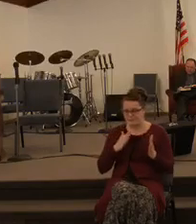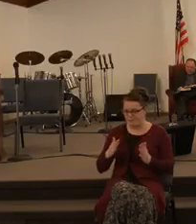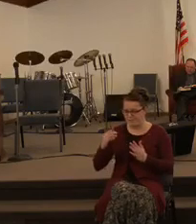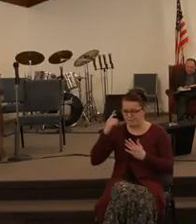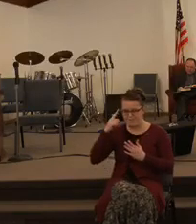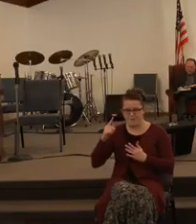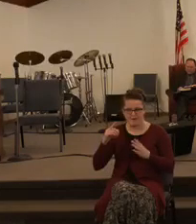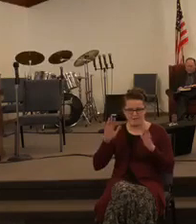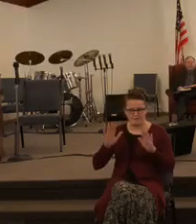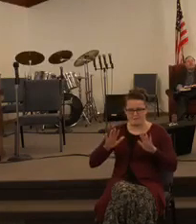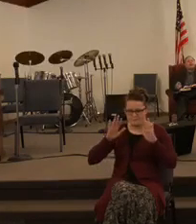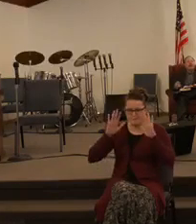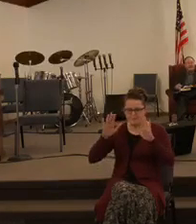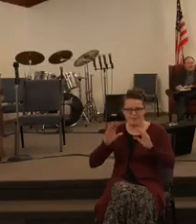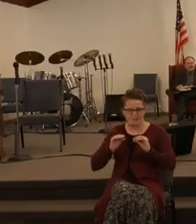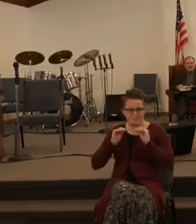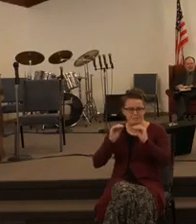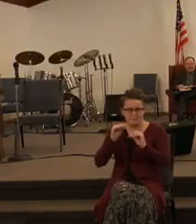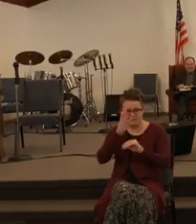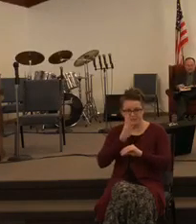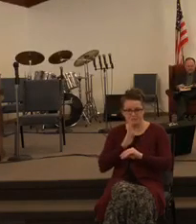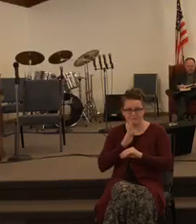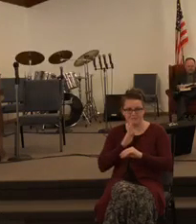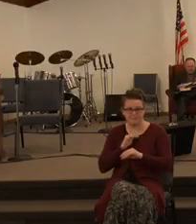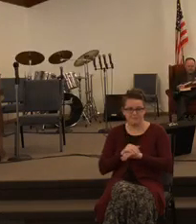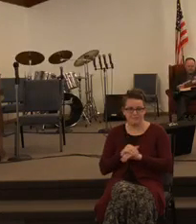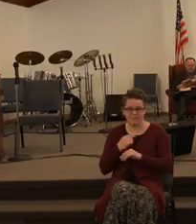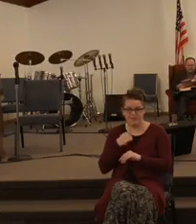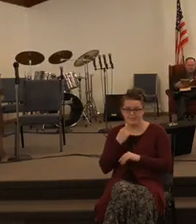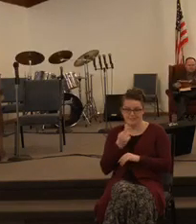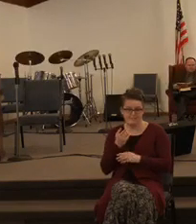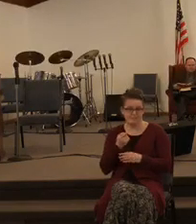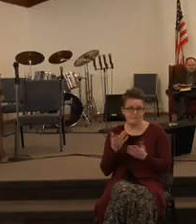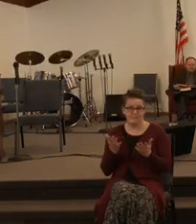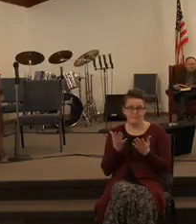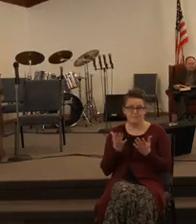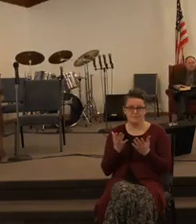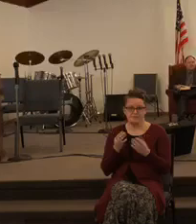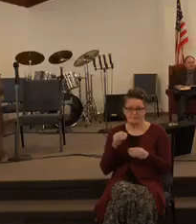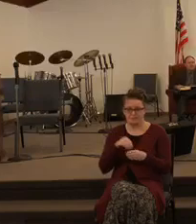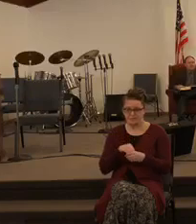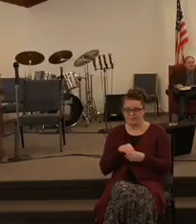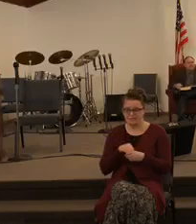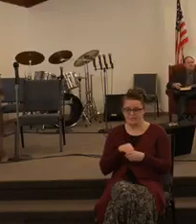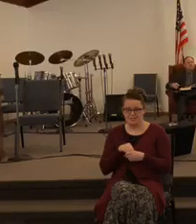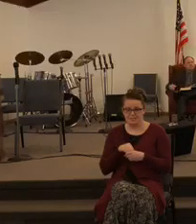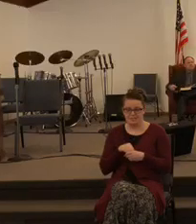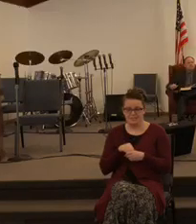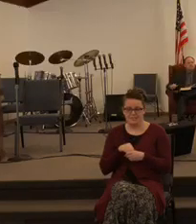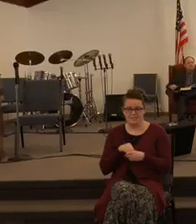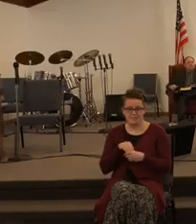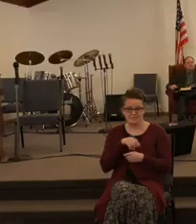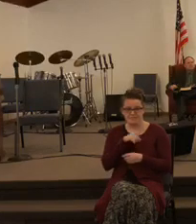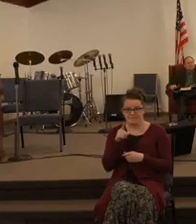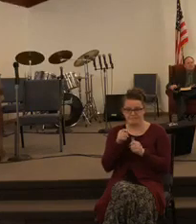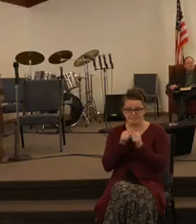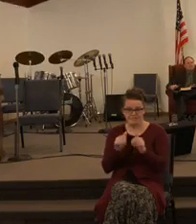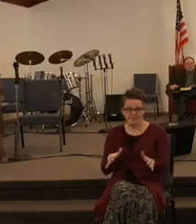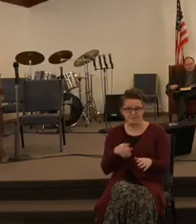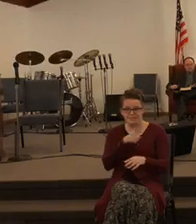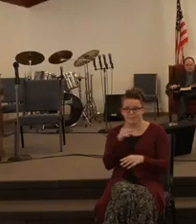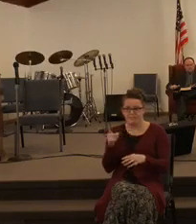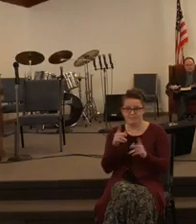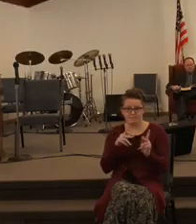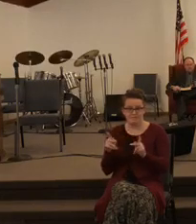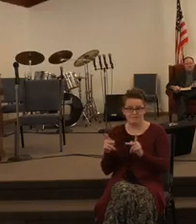is a great move of God I tell you what even in the absence of you saints of God to fill